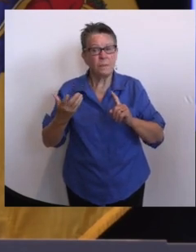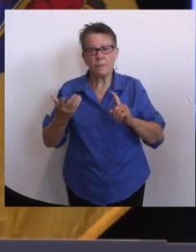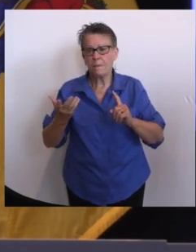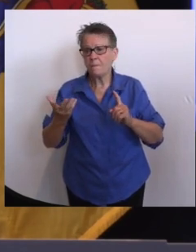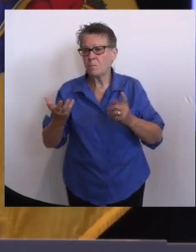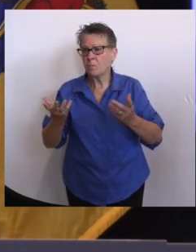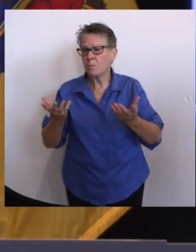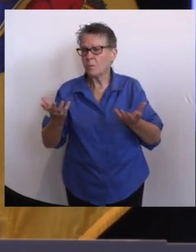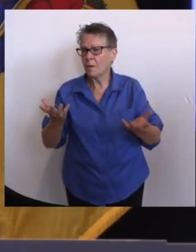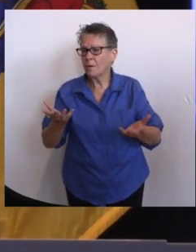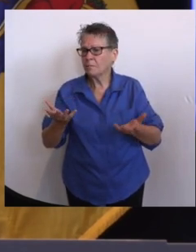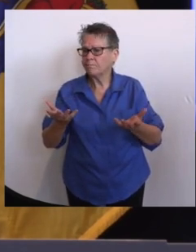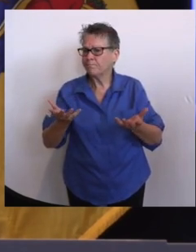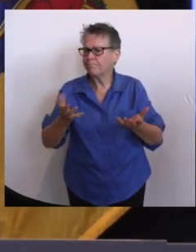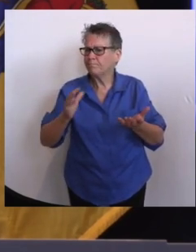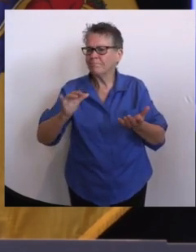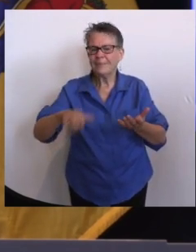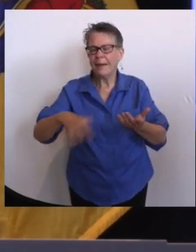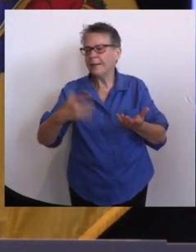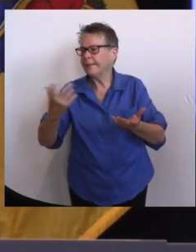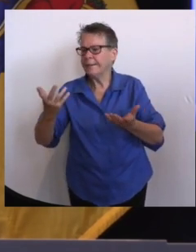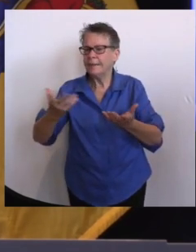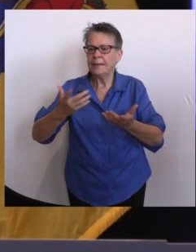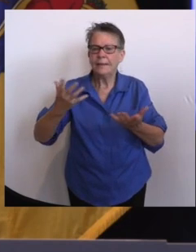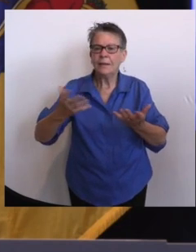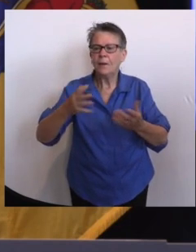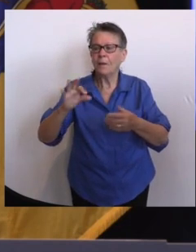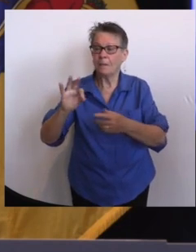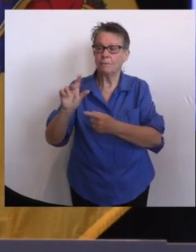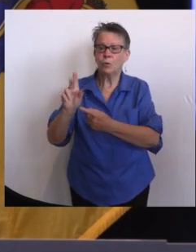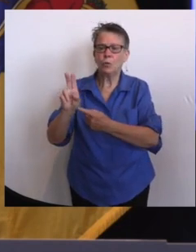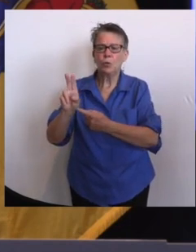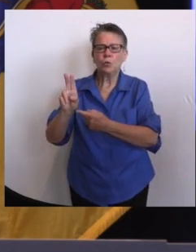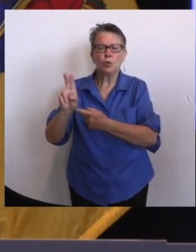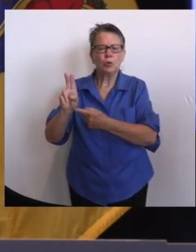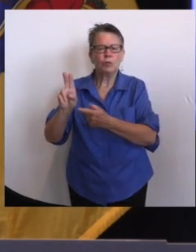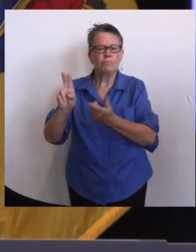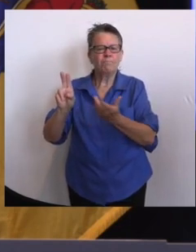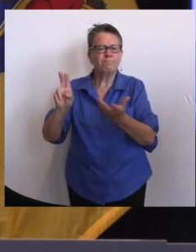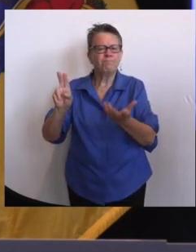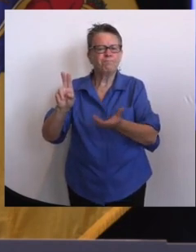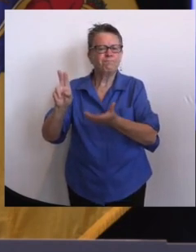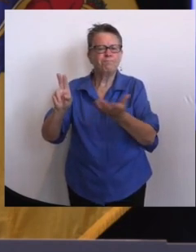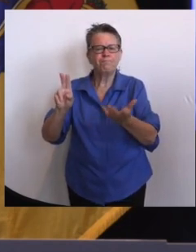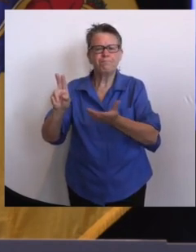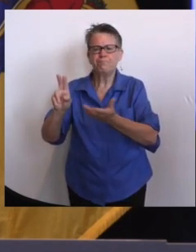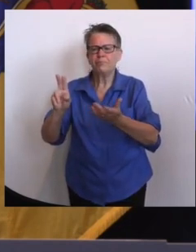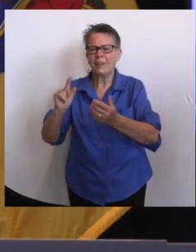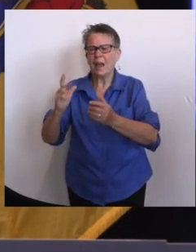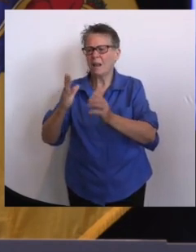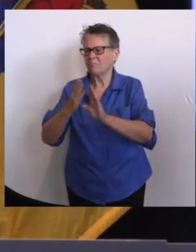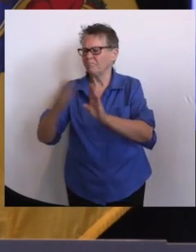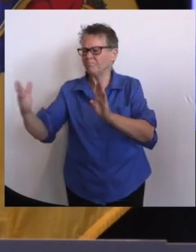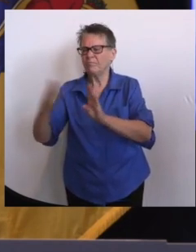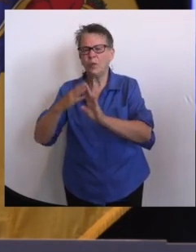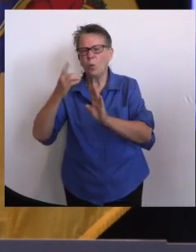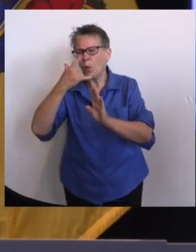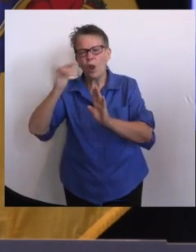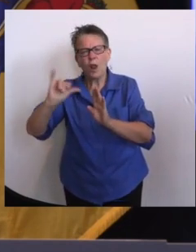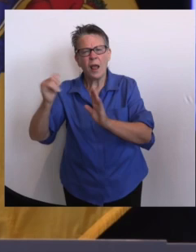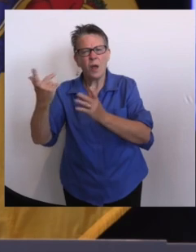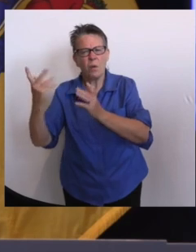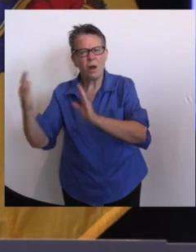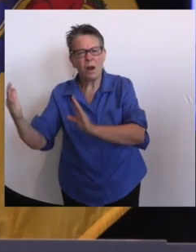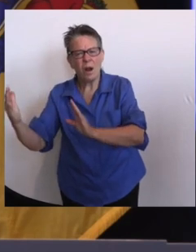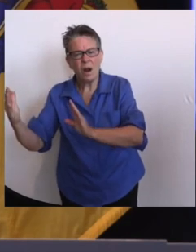what does a flu season look like? And I, as I recall at a bad flu season, you mentioned again, this is